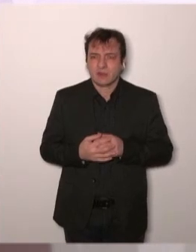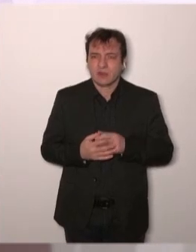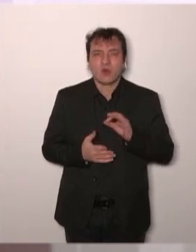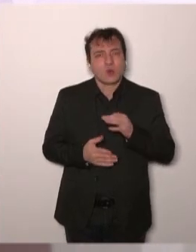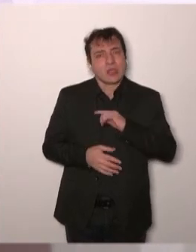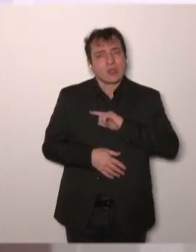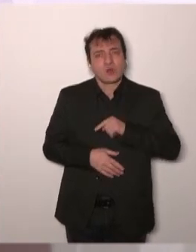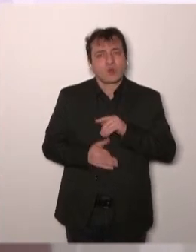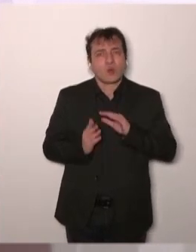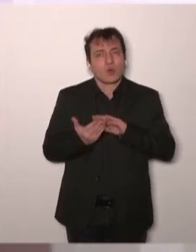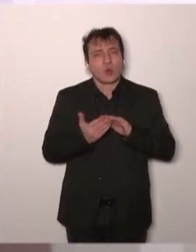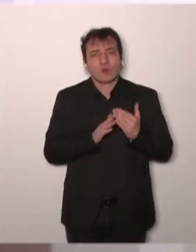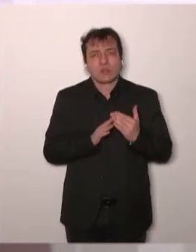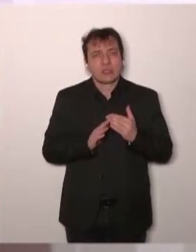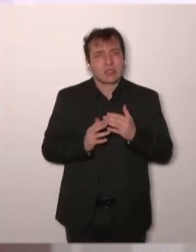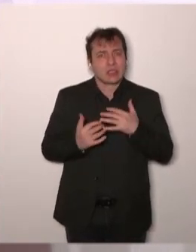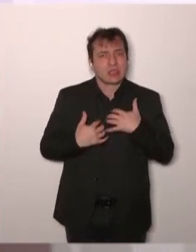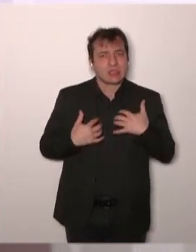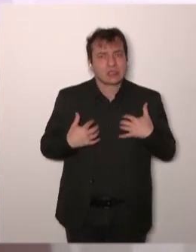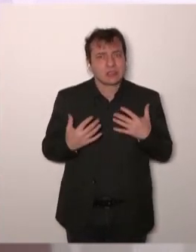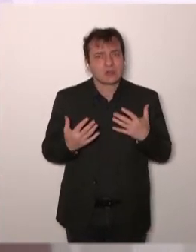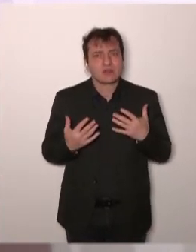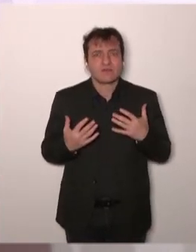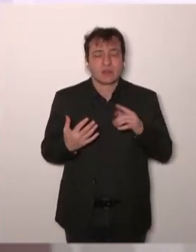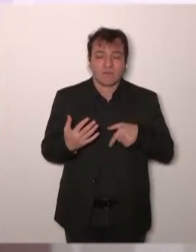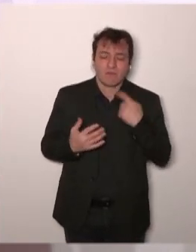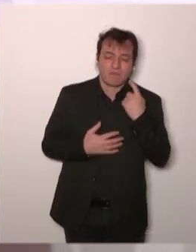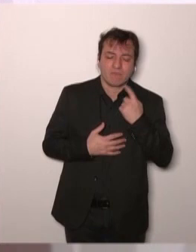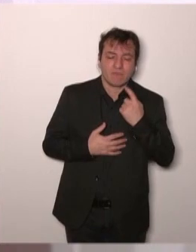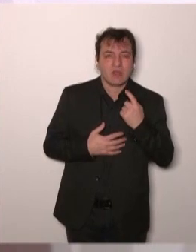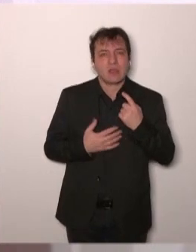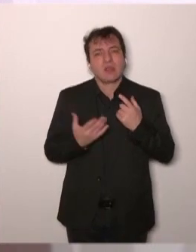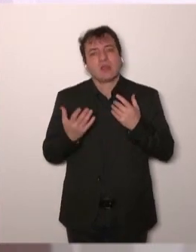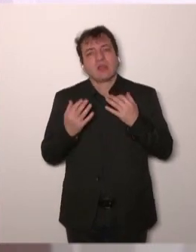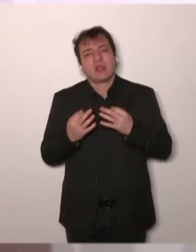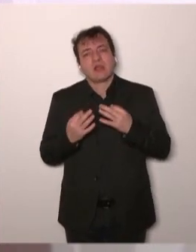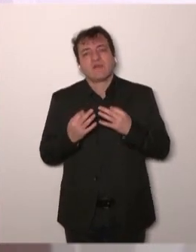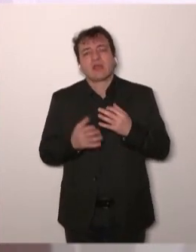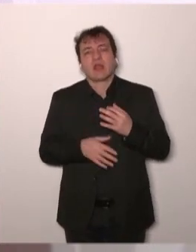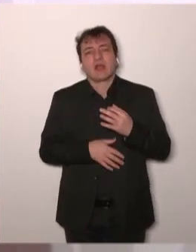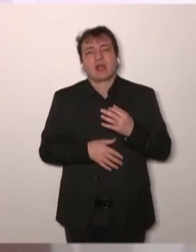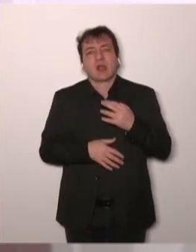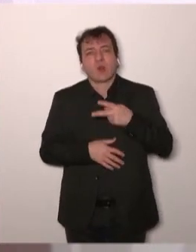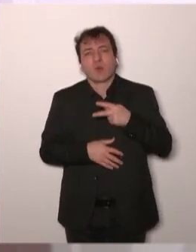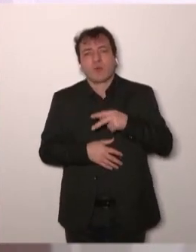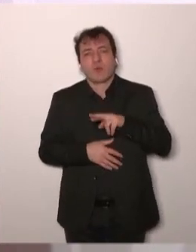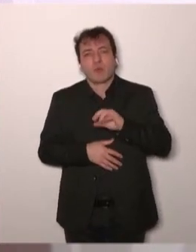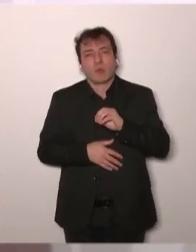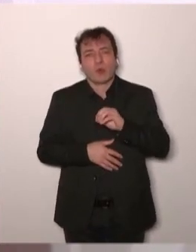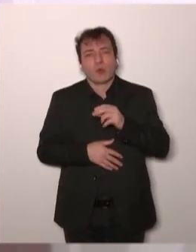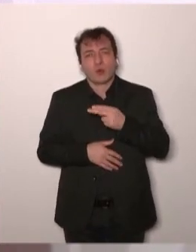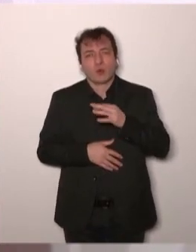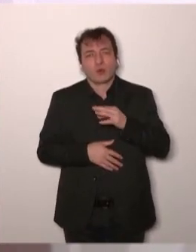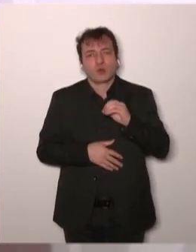question about proton therapy, for instance. Of course, it's completely different, the challenges are completely